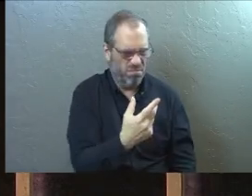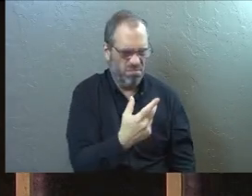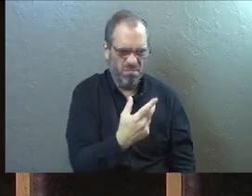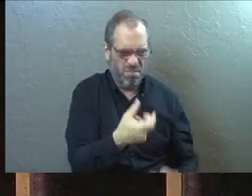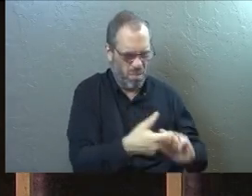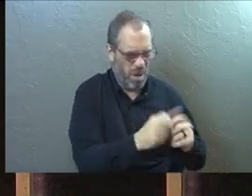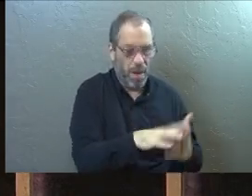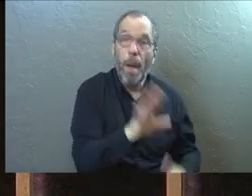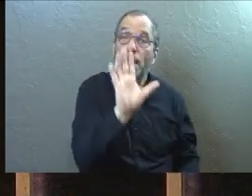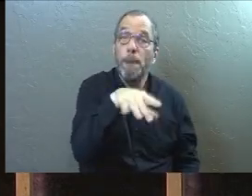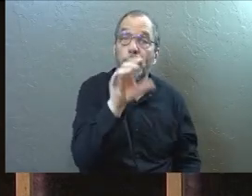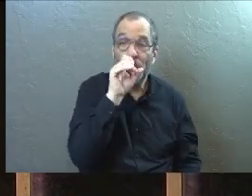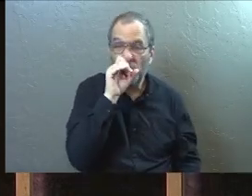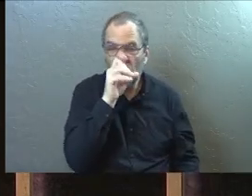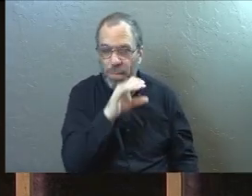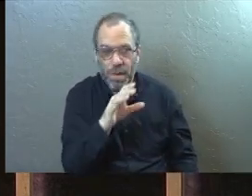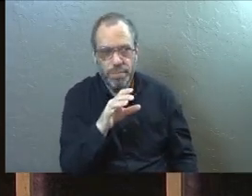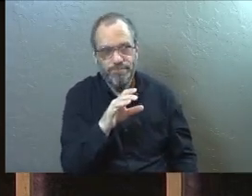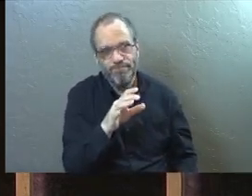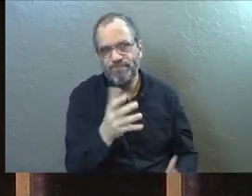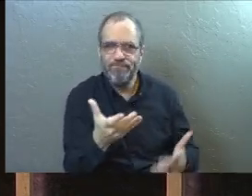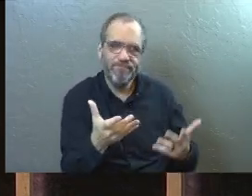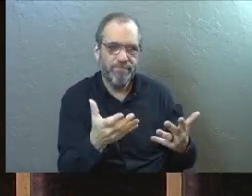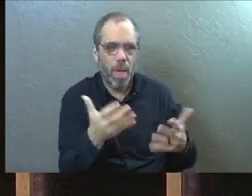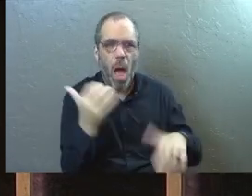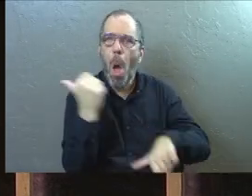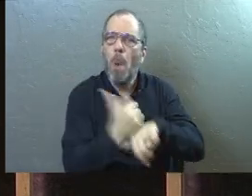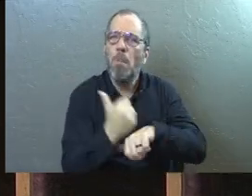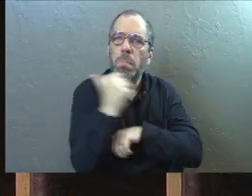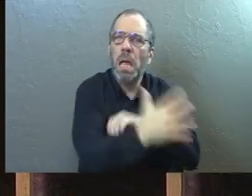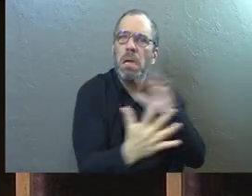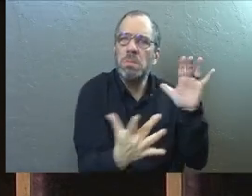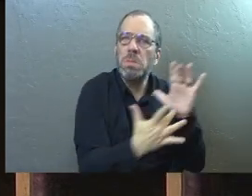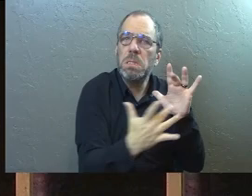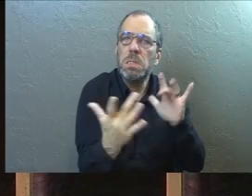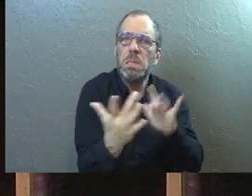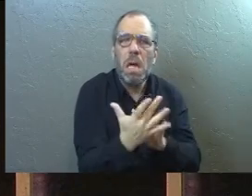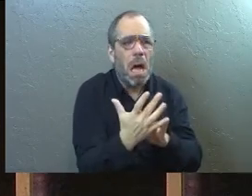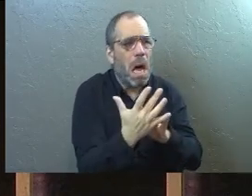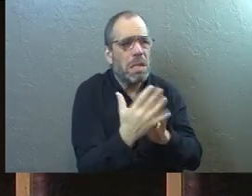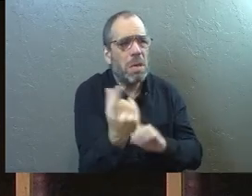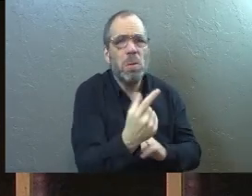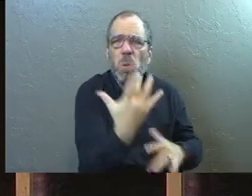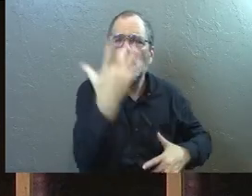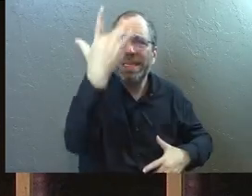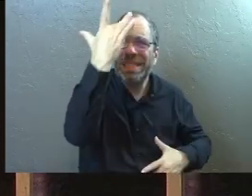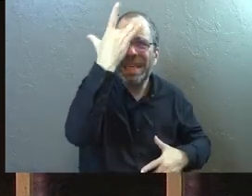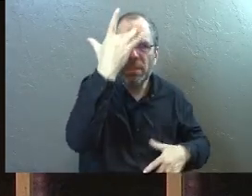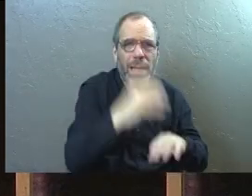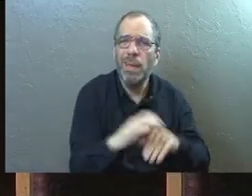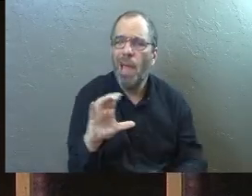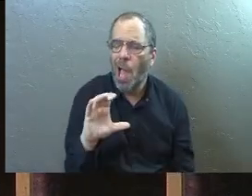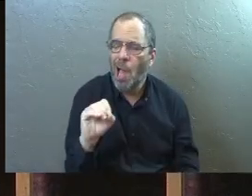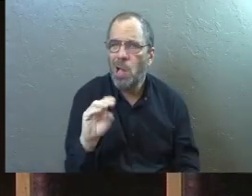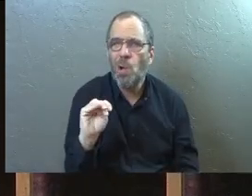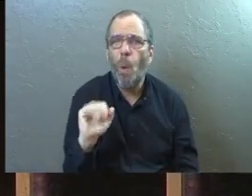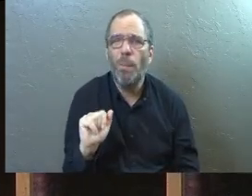that a problem? Because somebody could accuse Jesus of simply reviving somebody out of a coma.